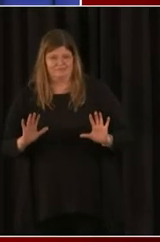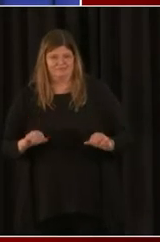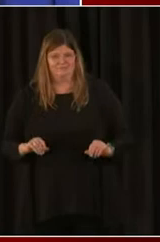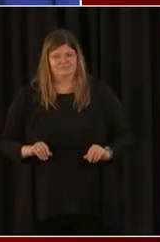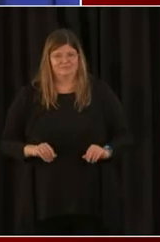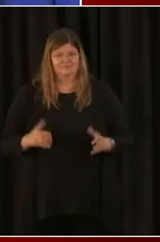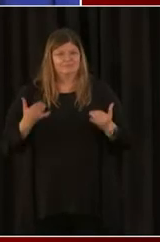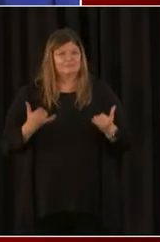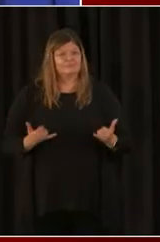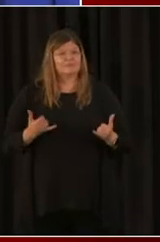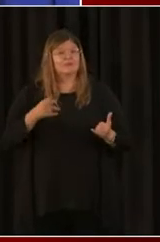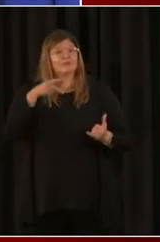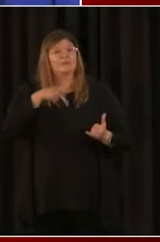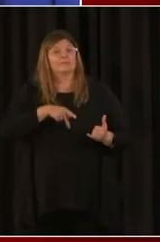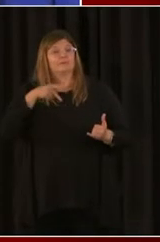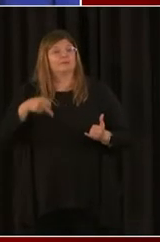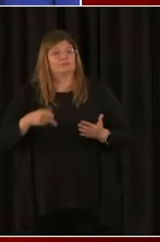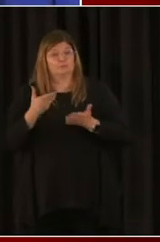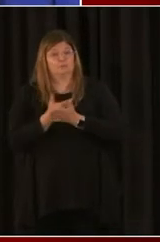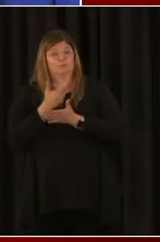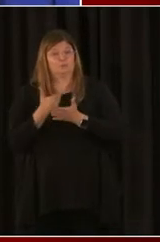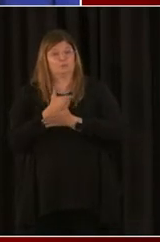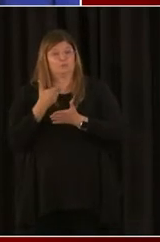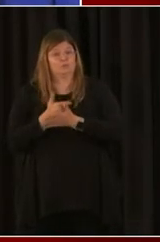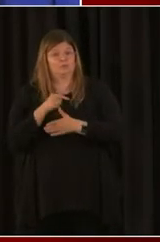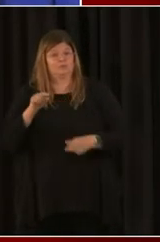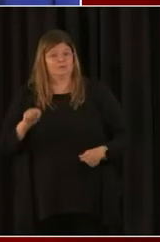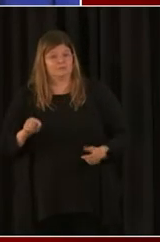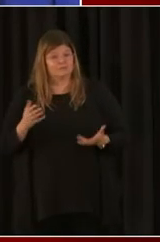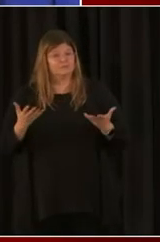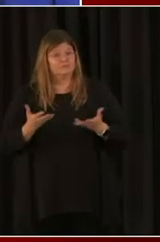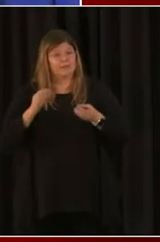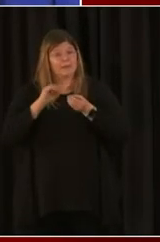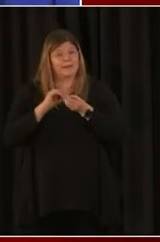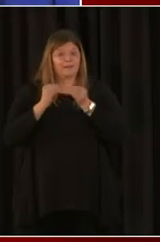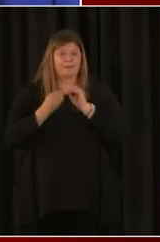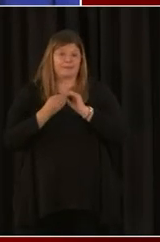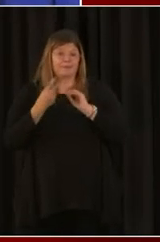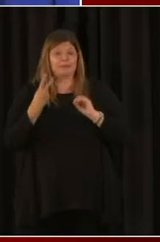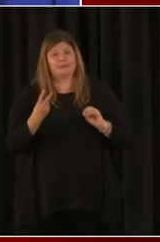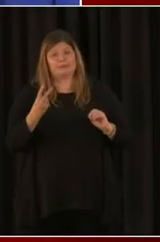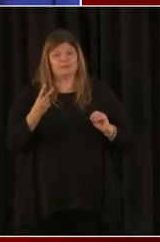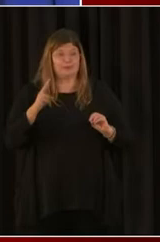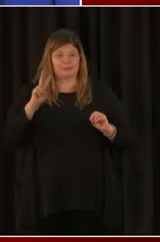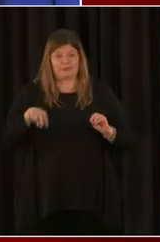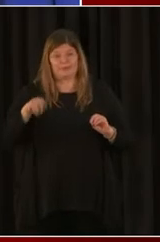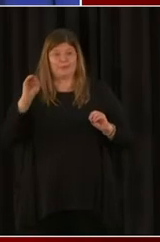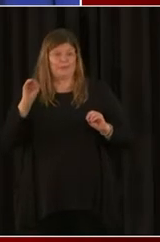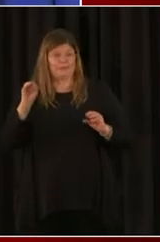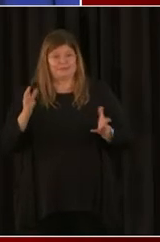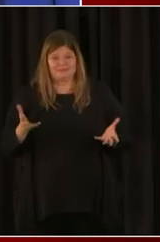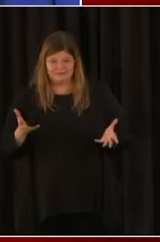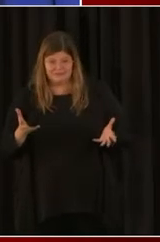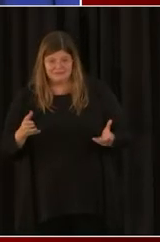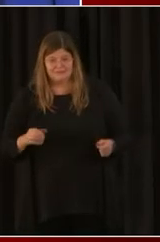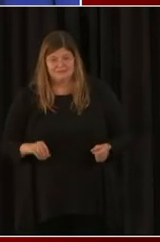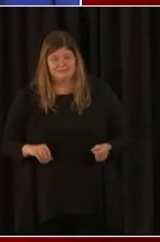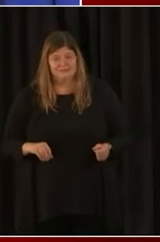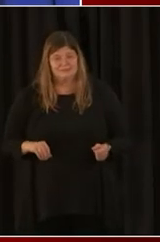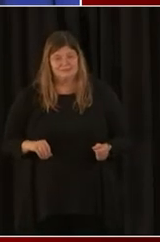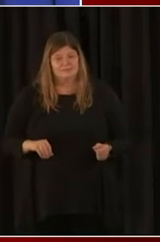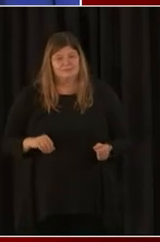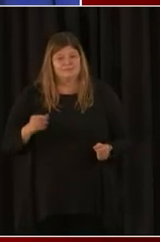the new PPP, you know, number two SBA loan, six months